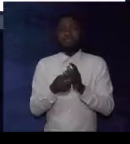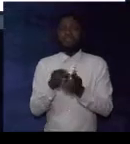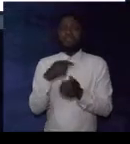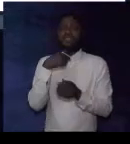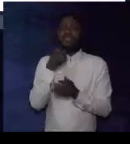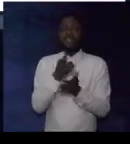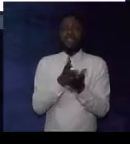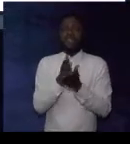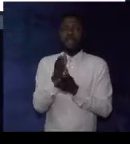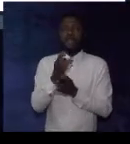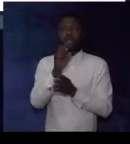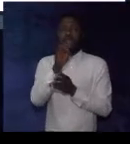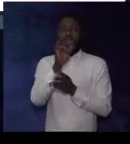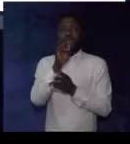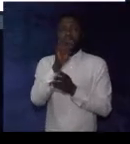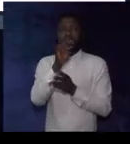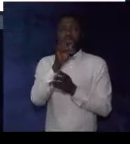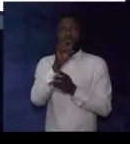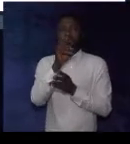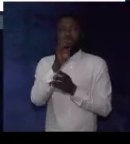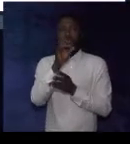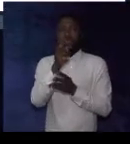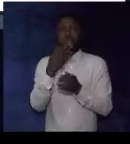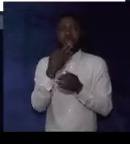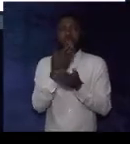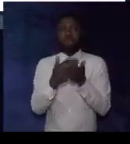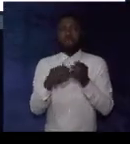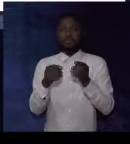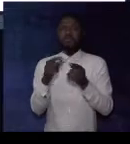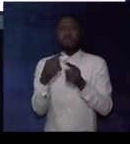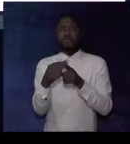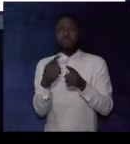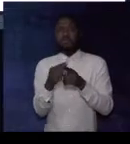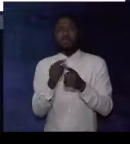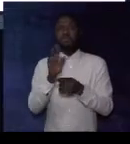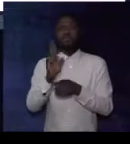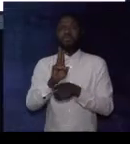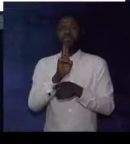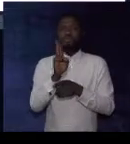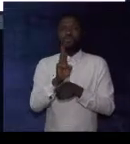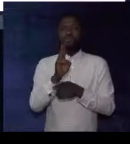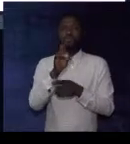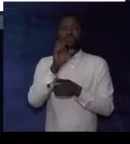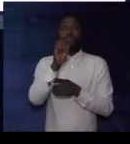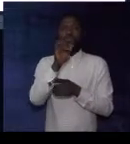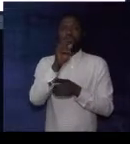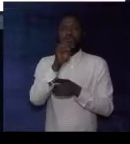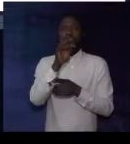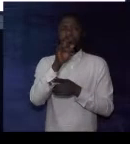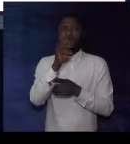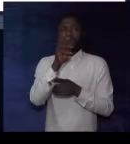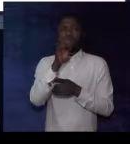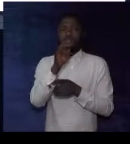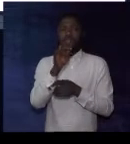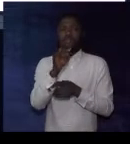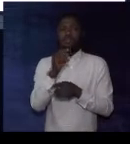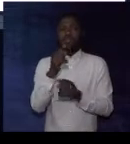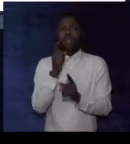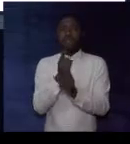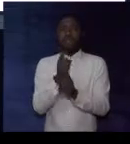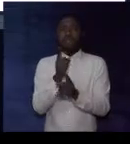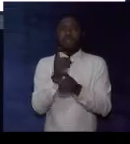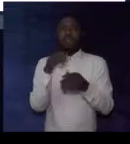say correct synonyms of some words and use synonyms appropriately in